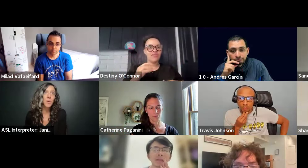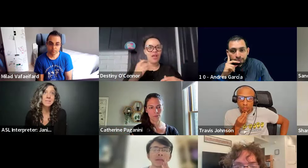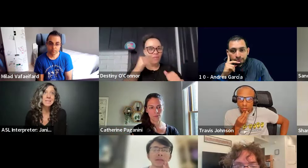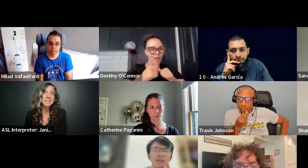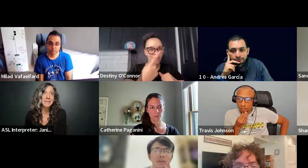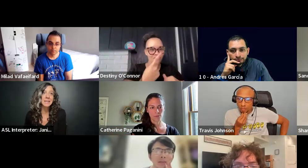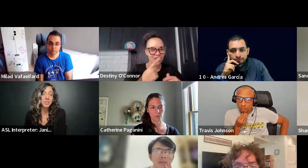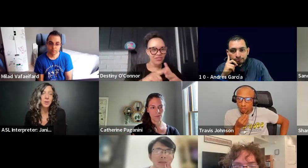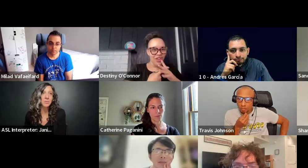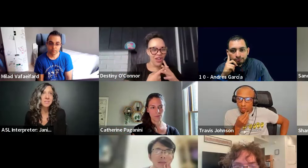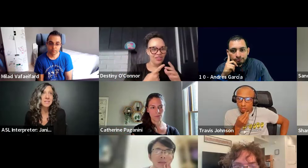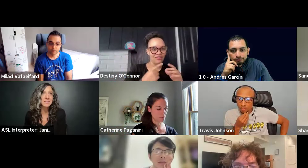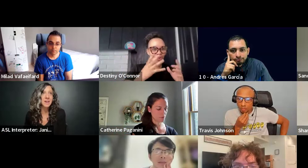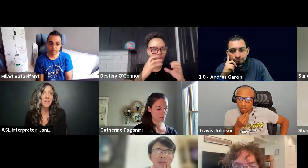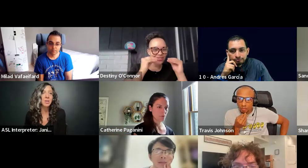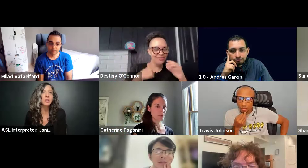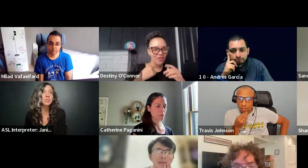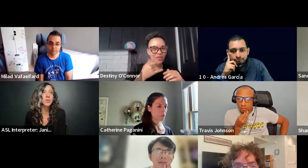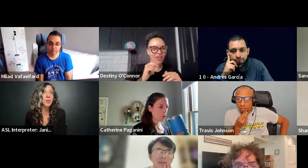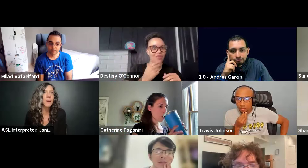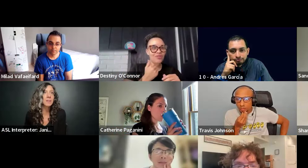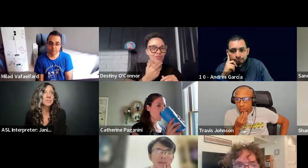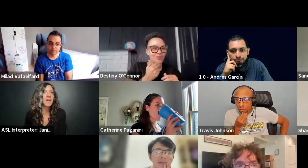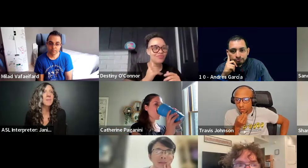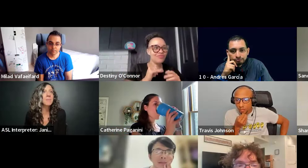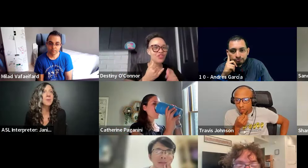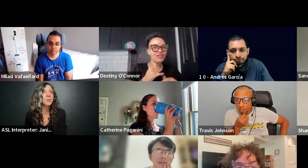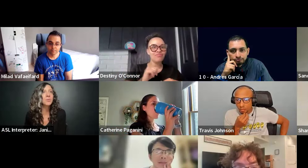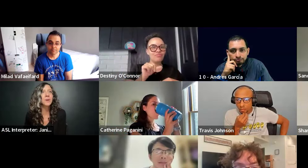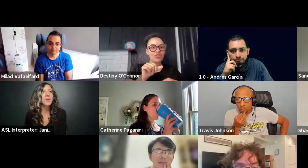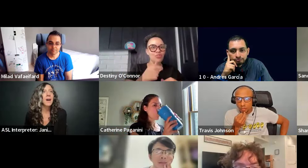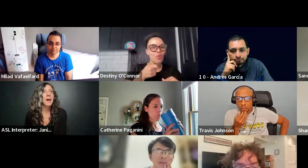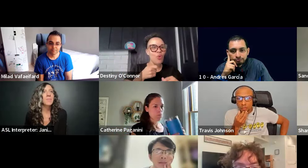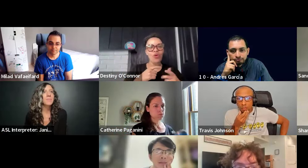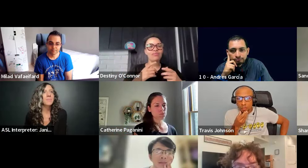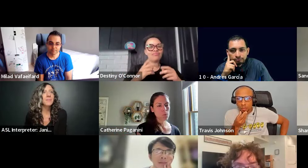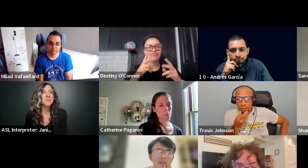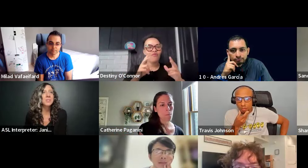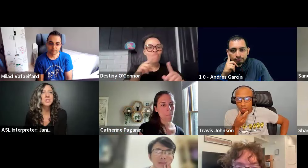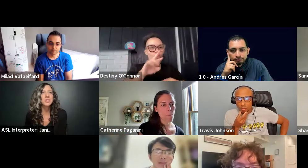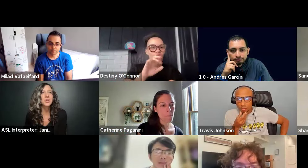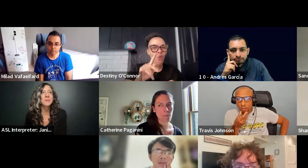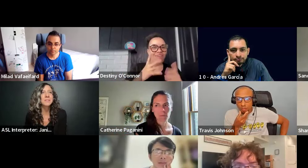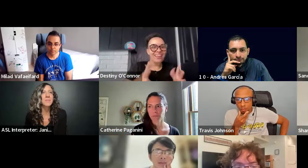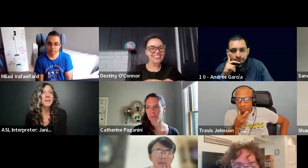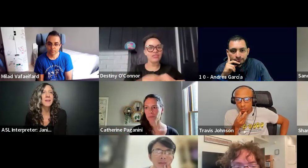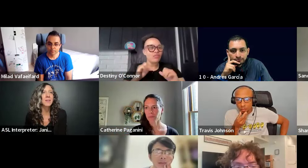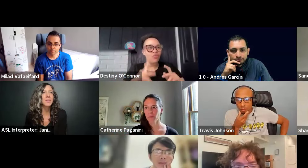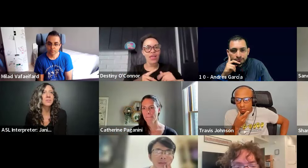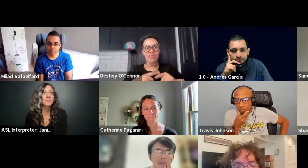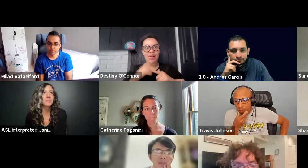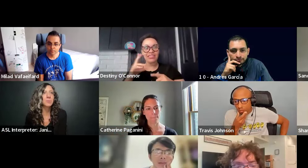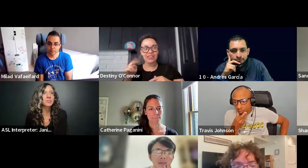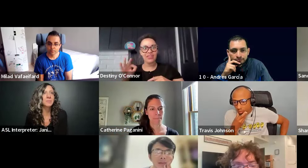experience. Once I did join with CNCF, I learned so much. I remember you, um, someone showed me something